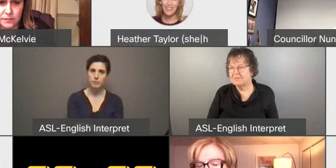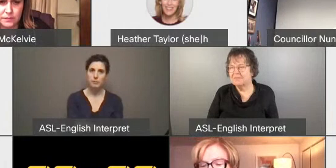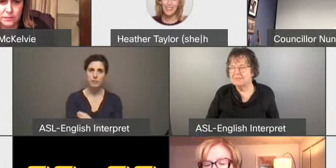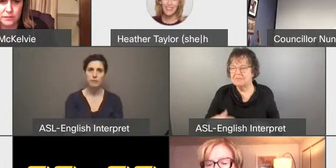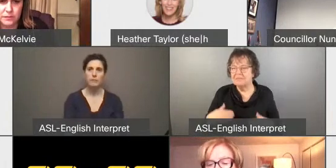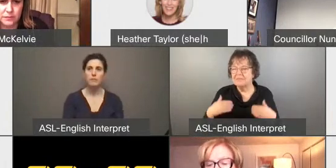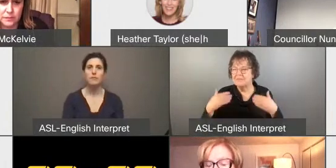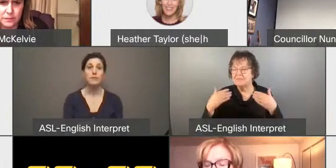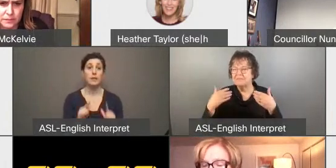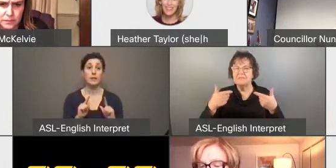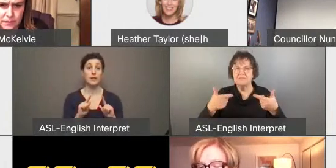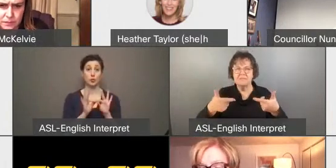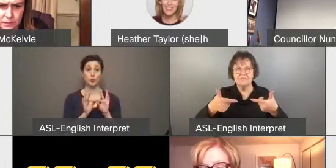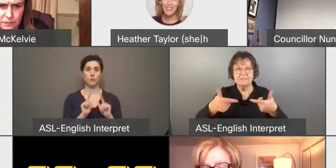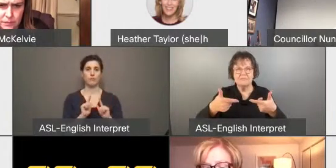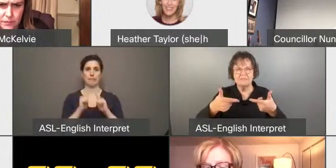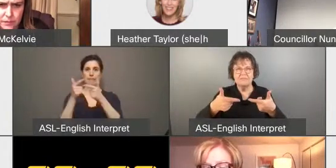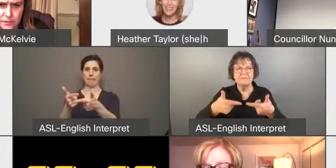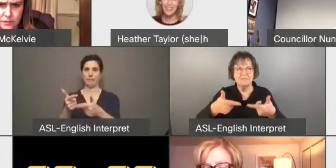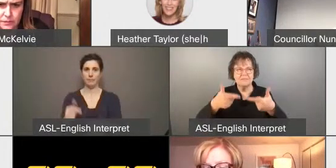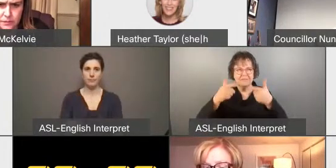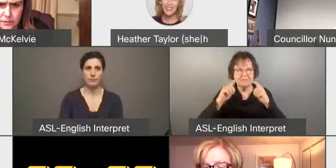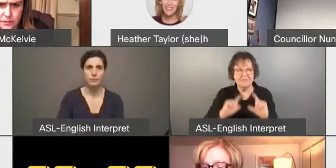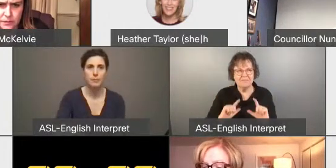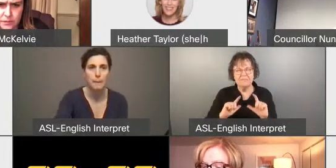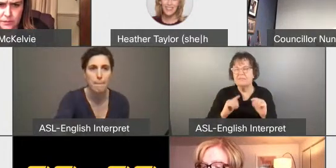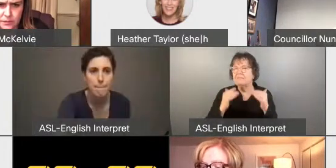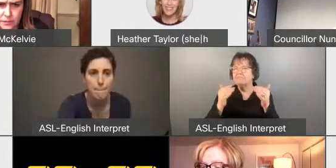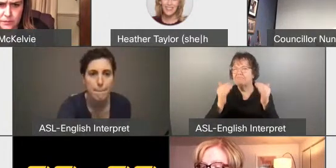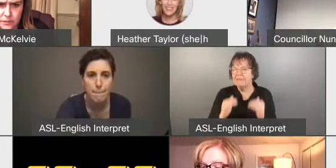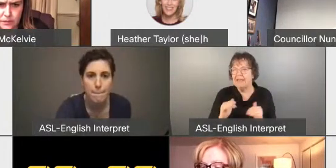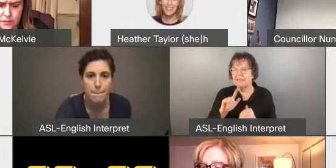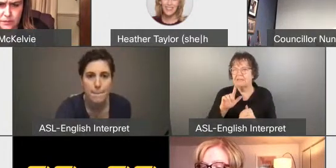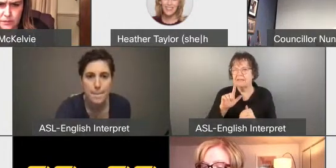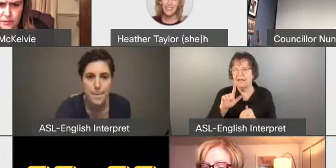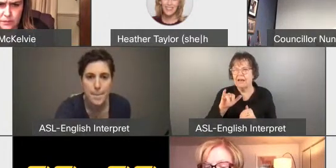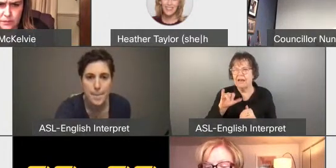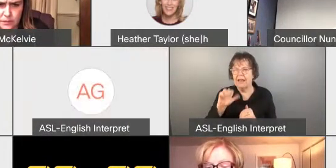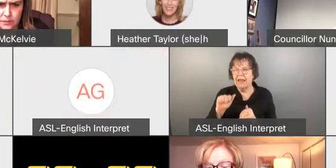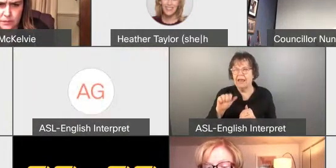Next is Leah Ashkenas. Leah, you there?